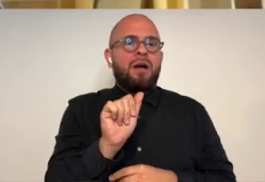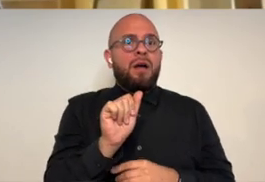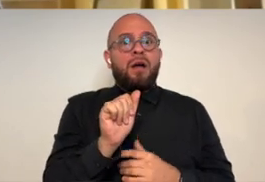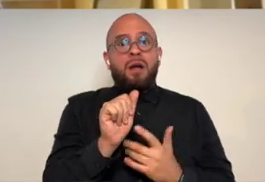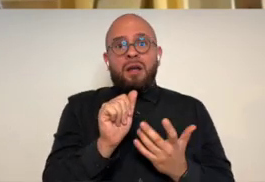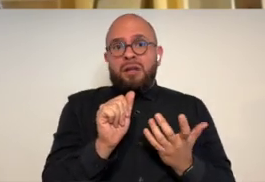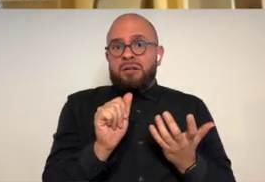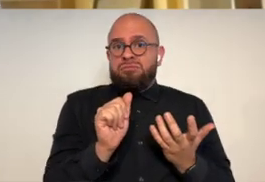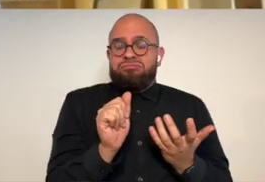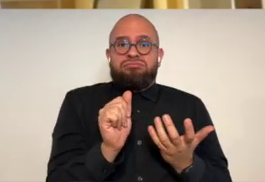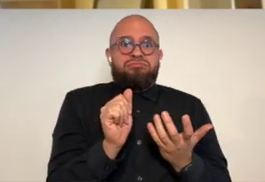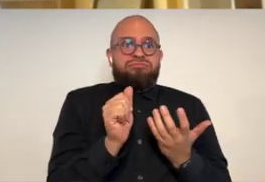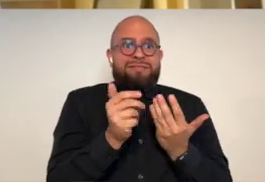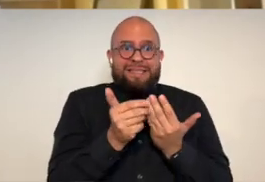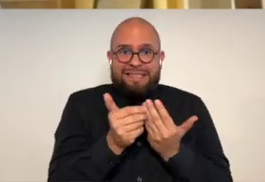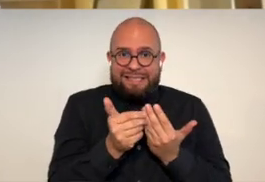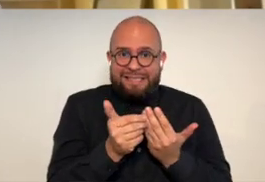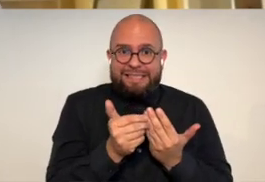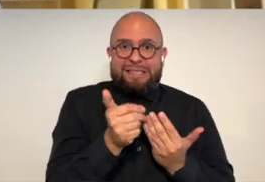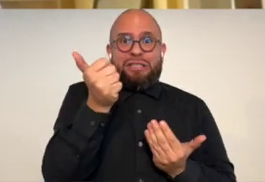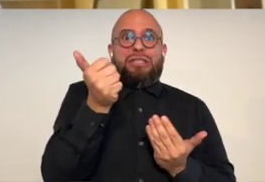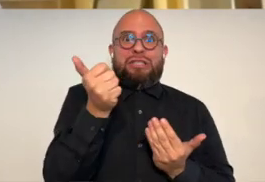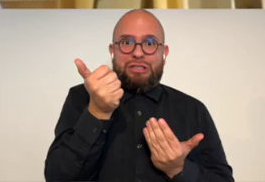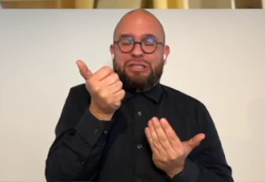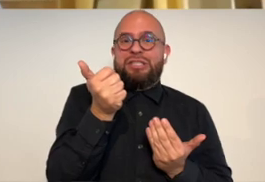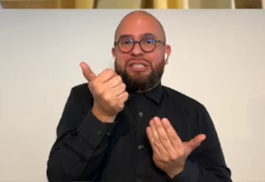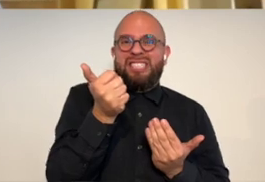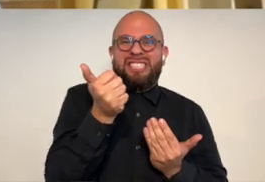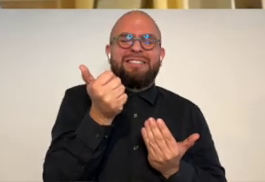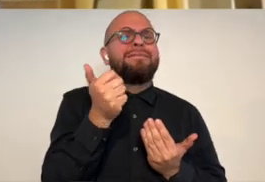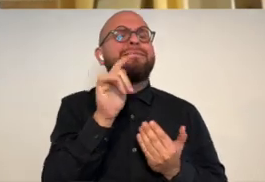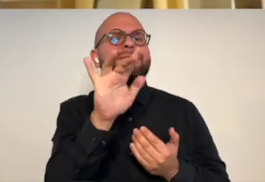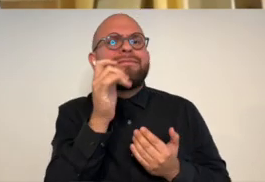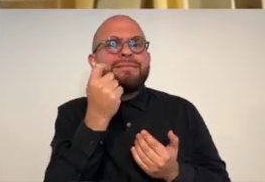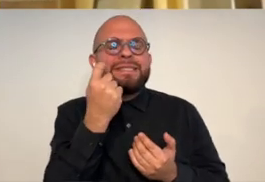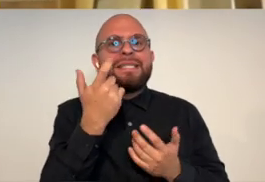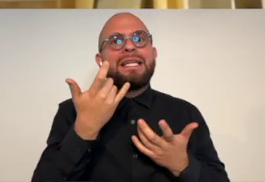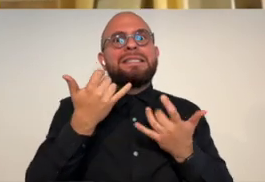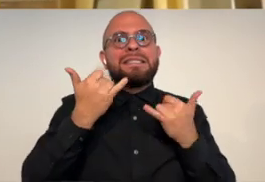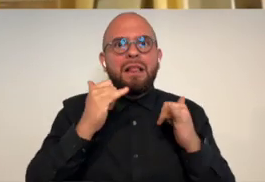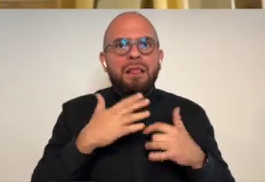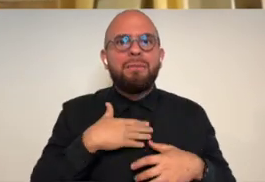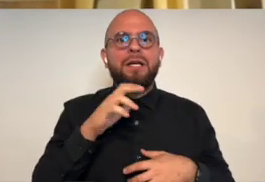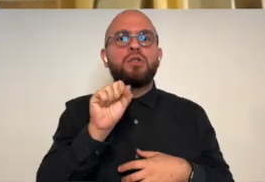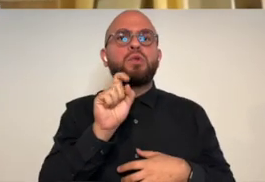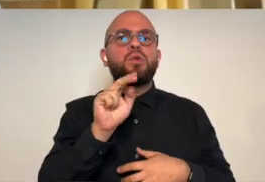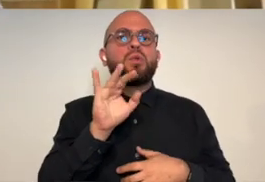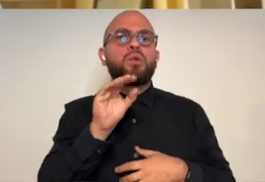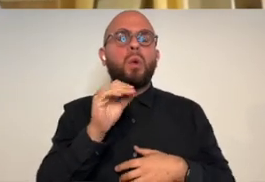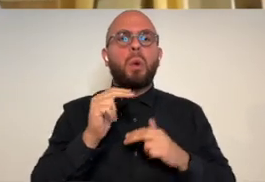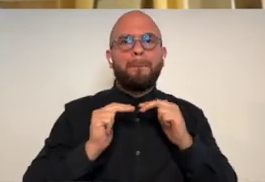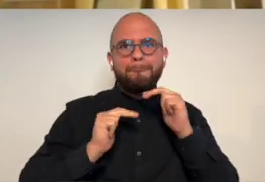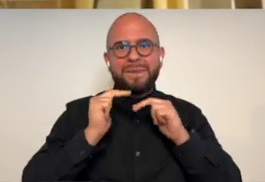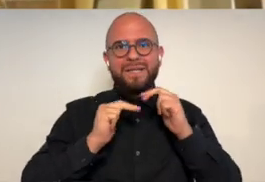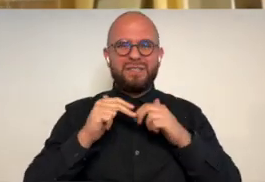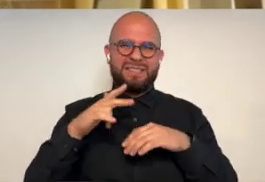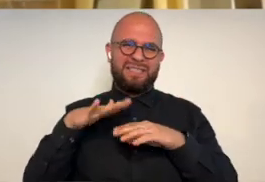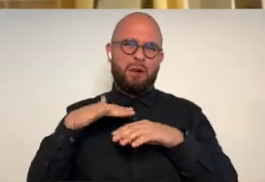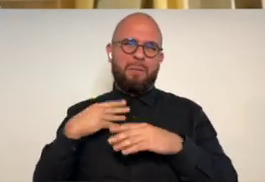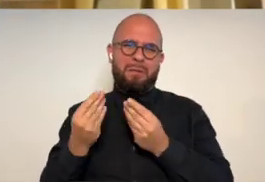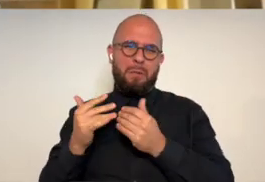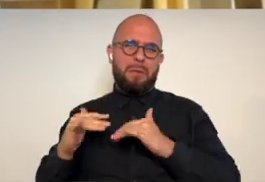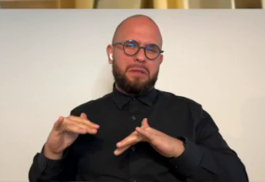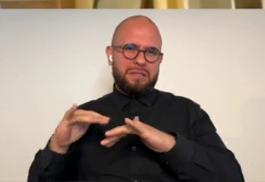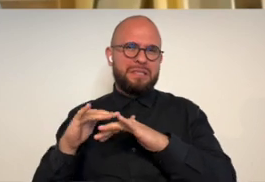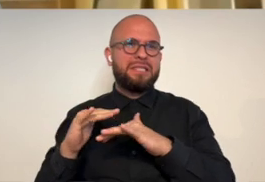the digital media um it's been so it's so much easier like i i still um we're still